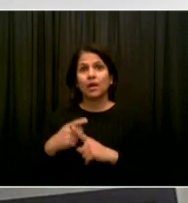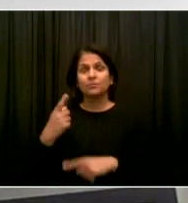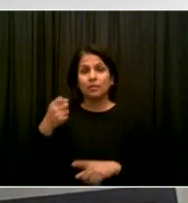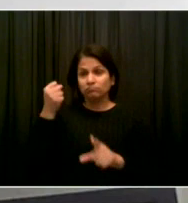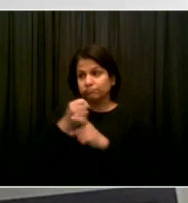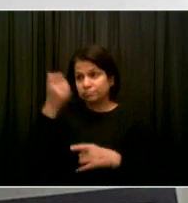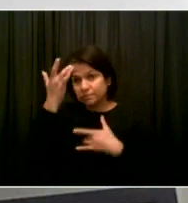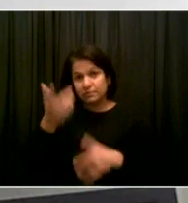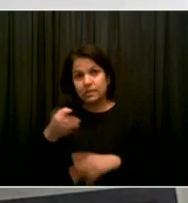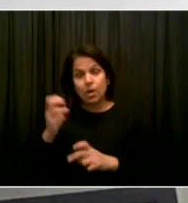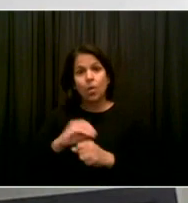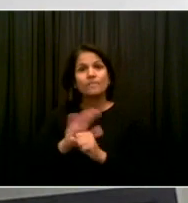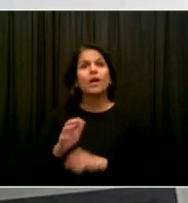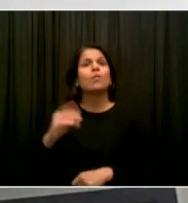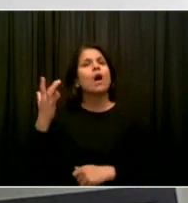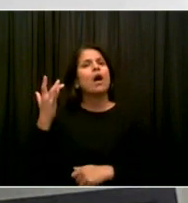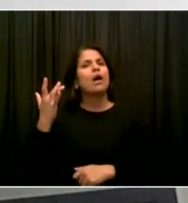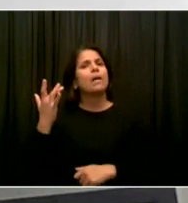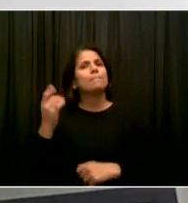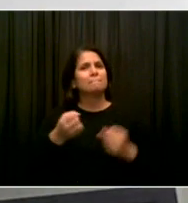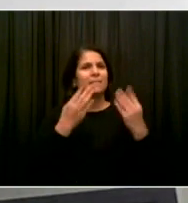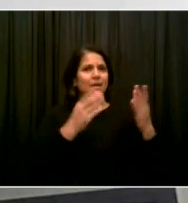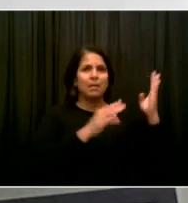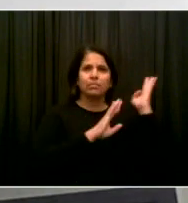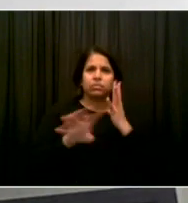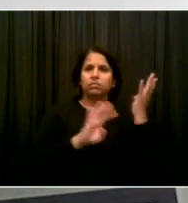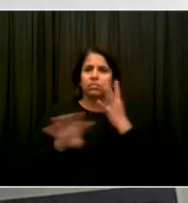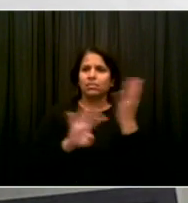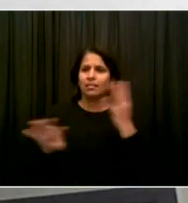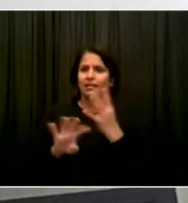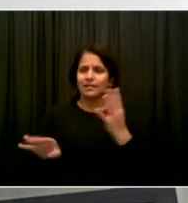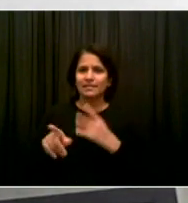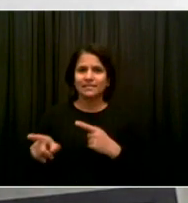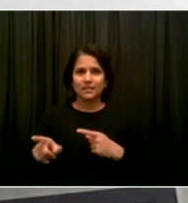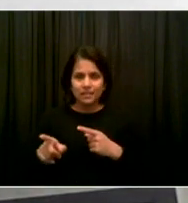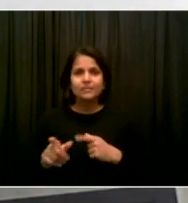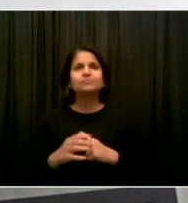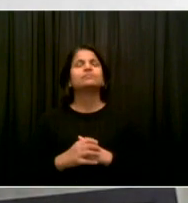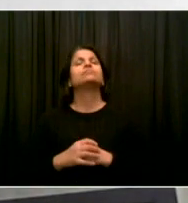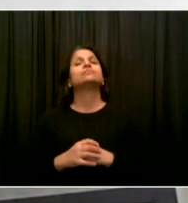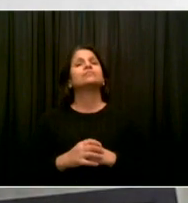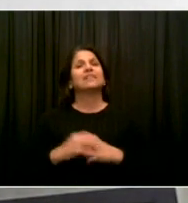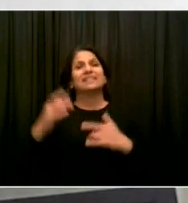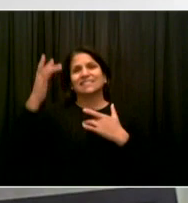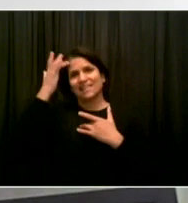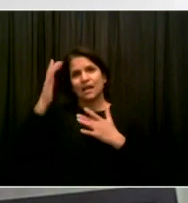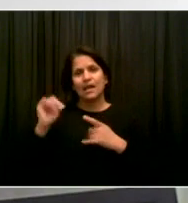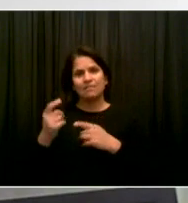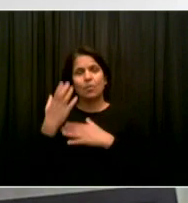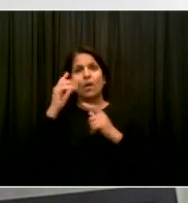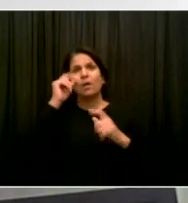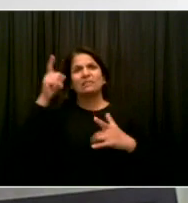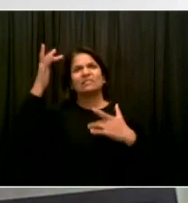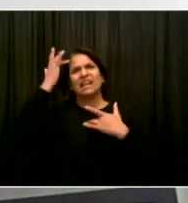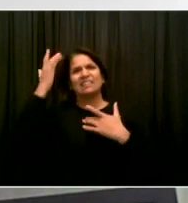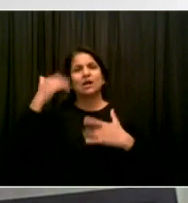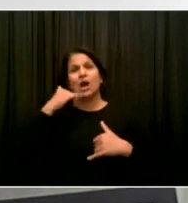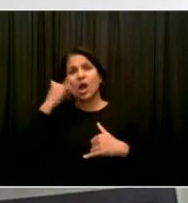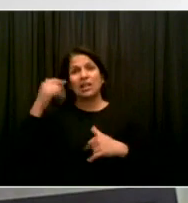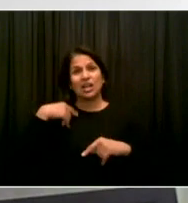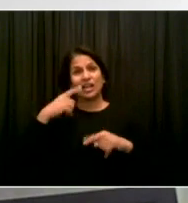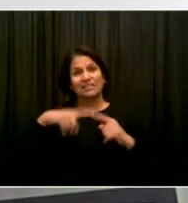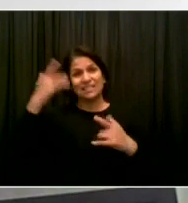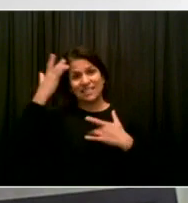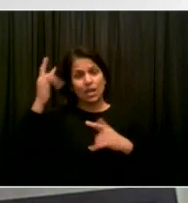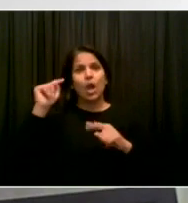Not their fault, not anybody's fault. It's Sunday morning, they're sick, they call in, they can't come in. Those settings